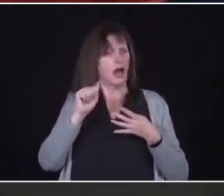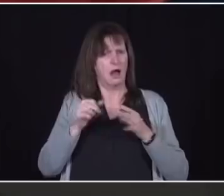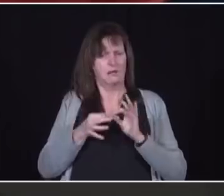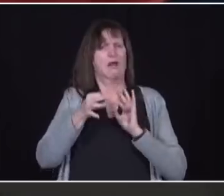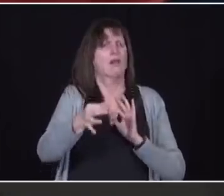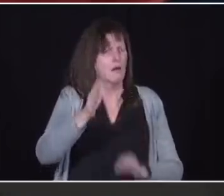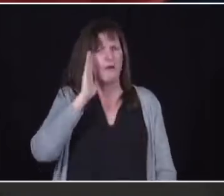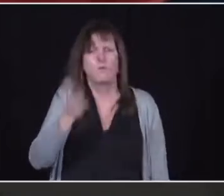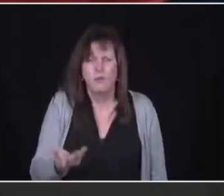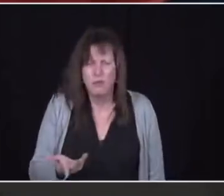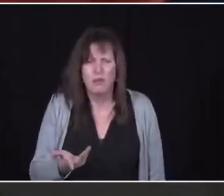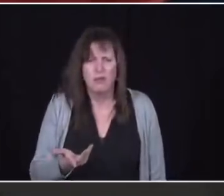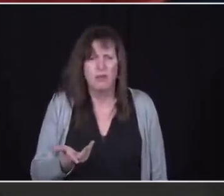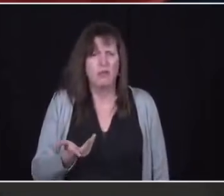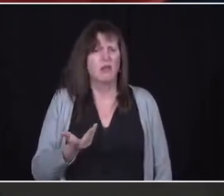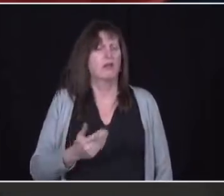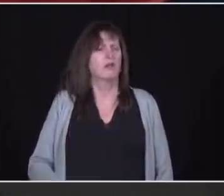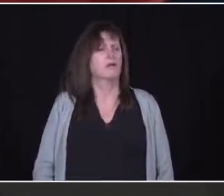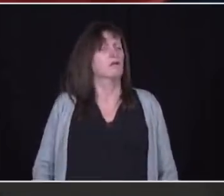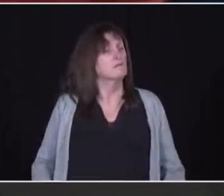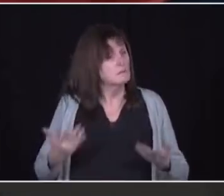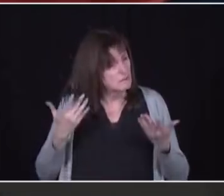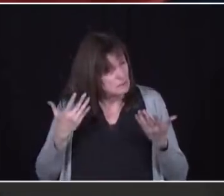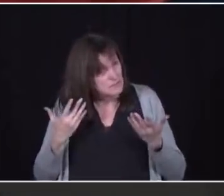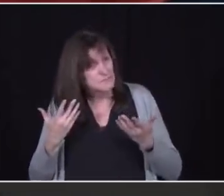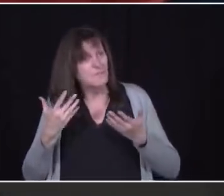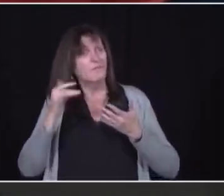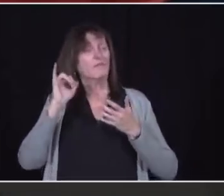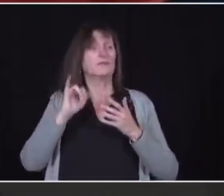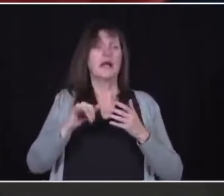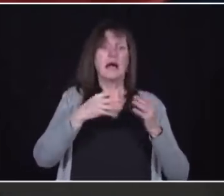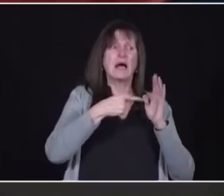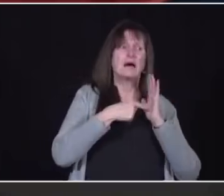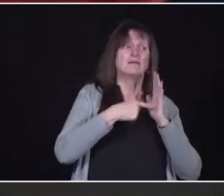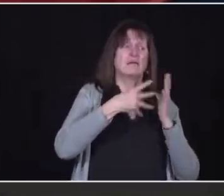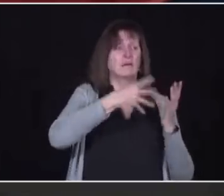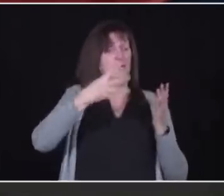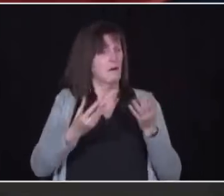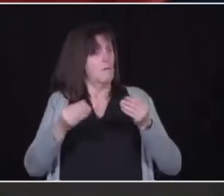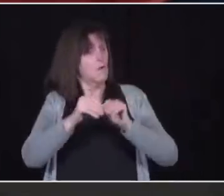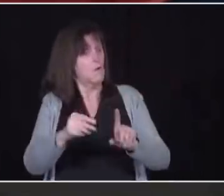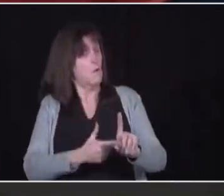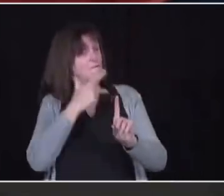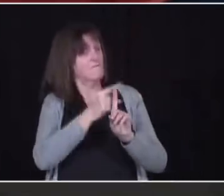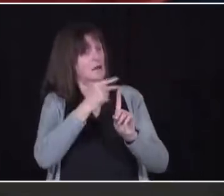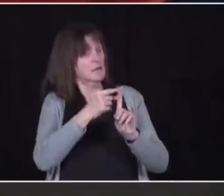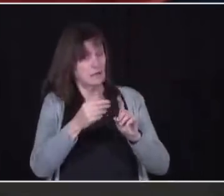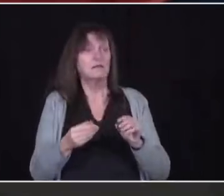vaccines means fewer cases. More vaccines means fewer hospitalizations.